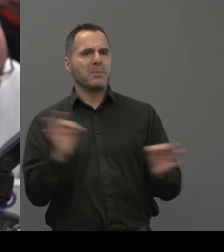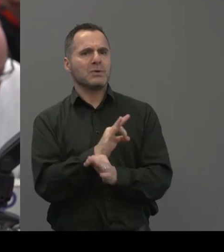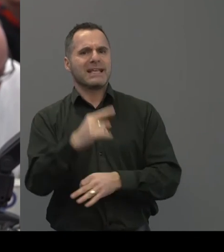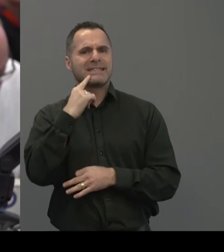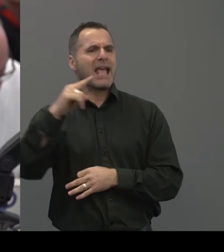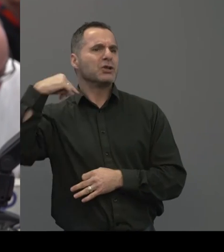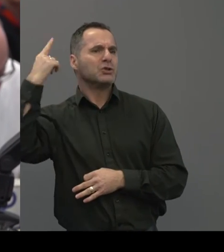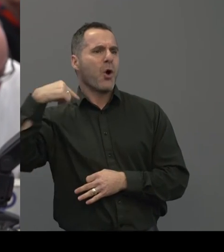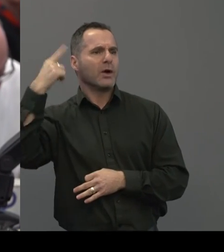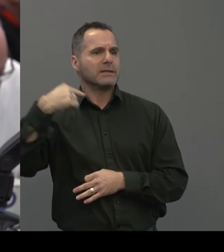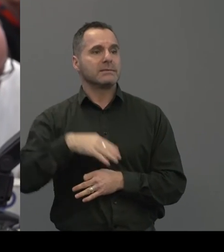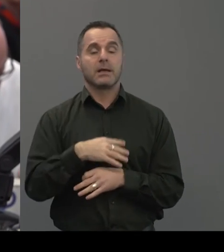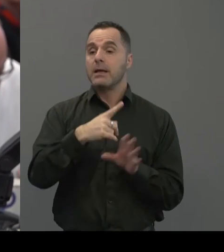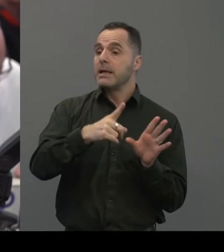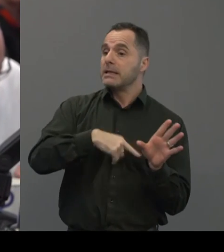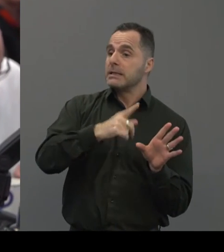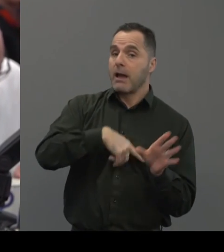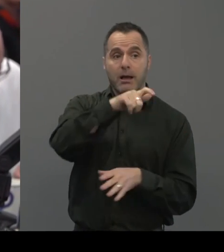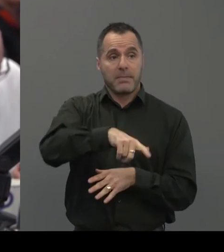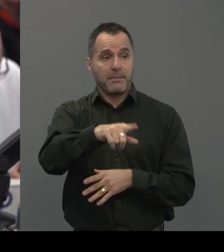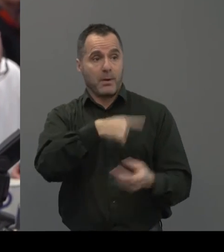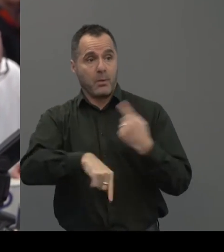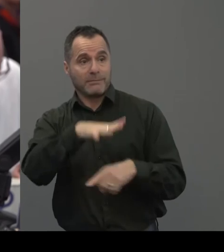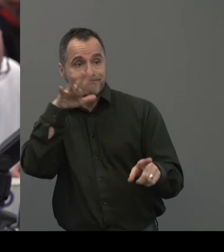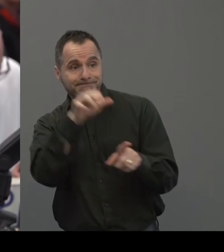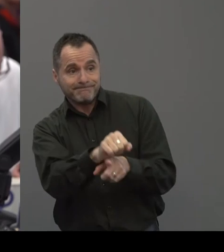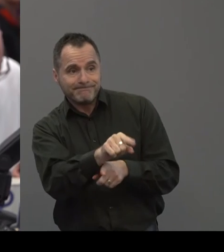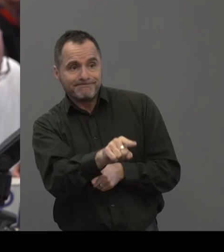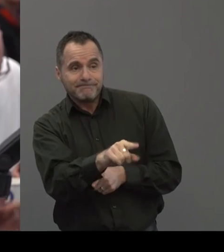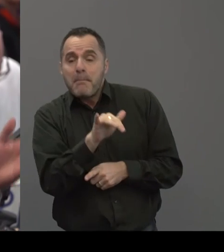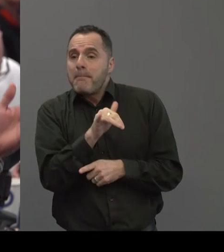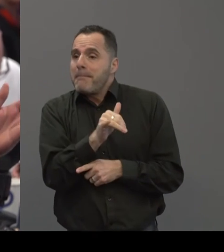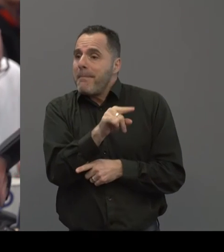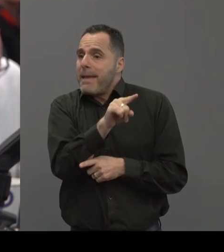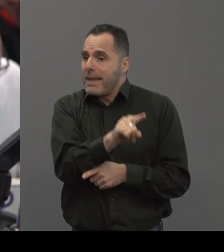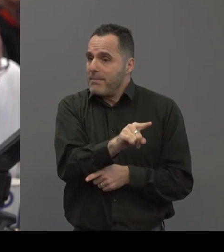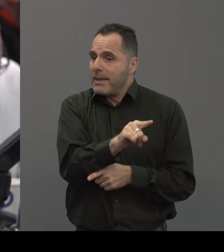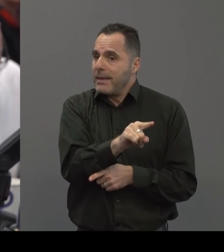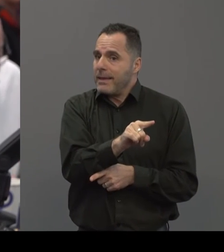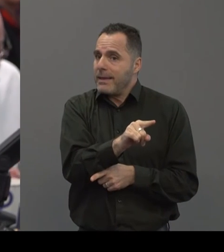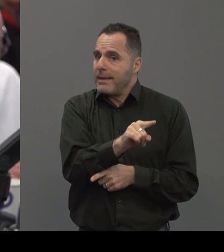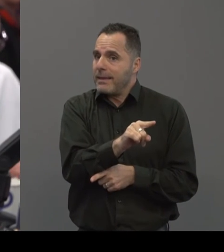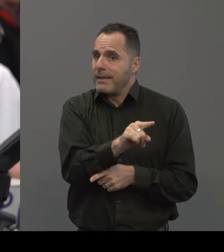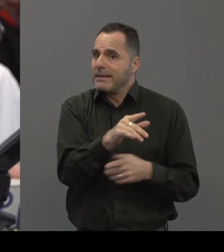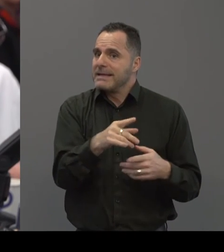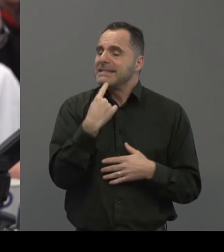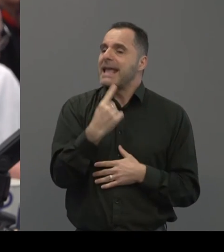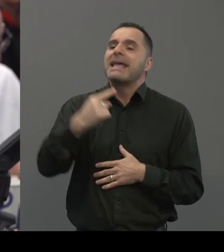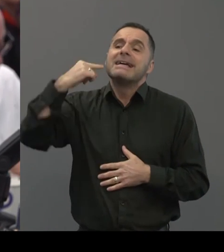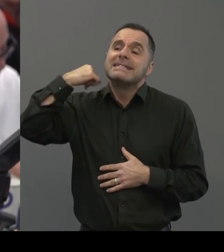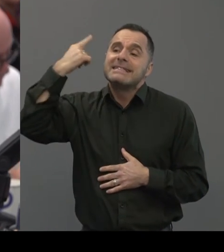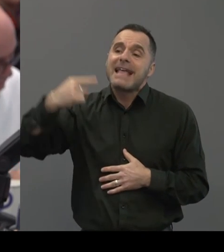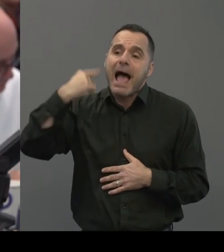and the young people that you are trying to reach out to. So maybe as you have on your slide, call it sound